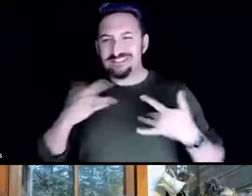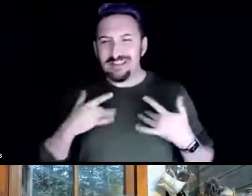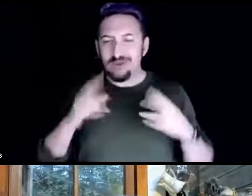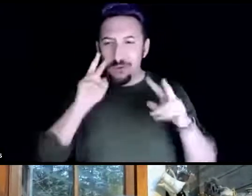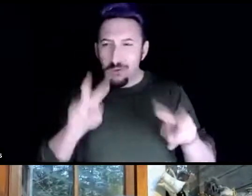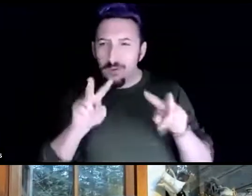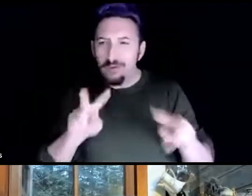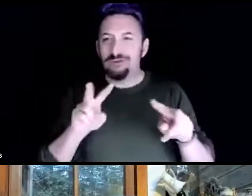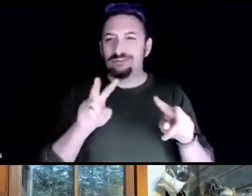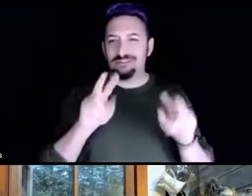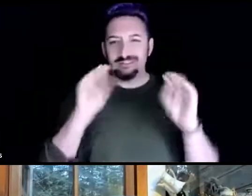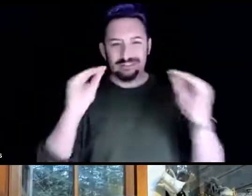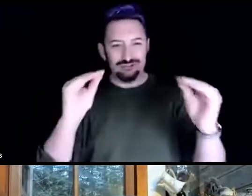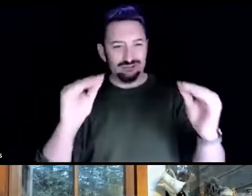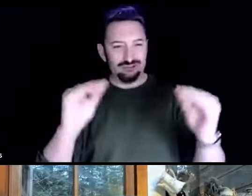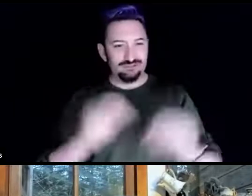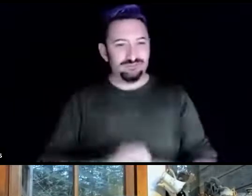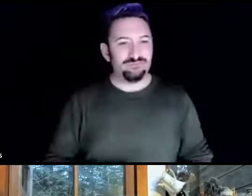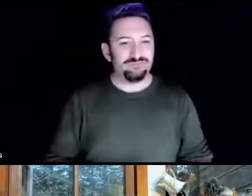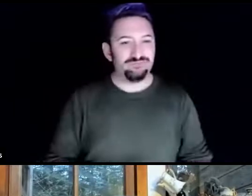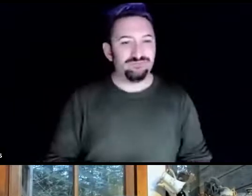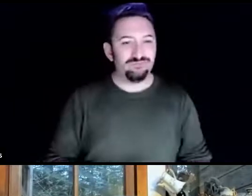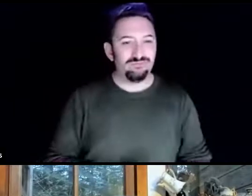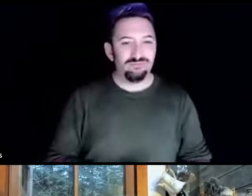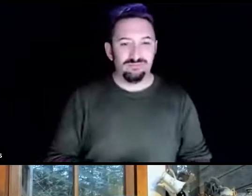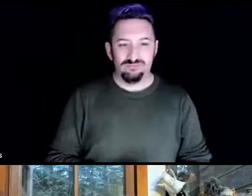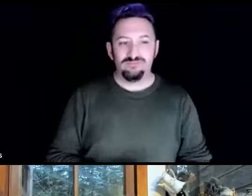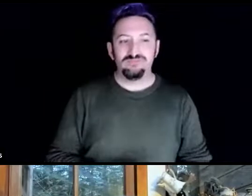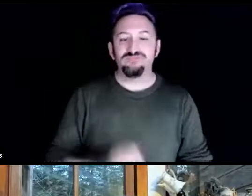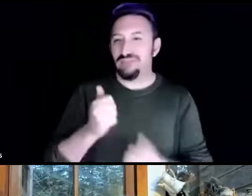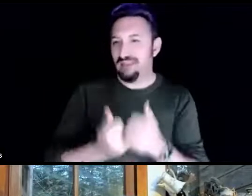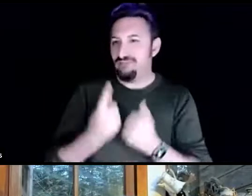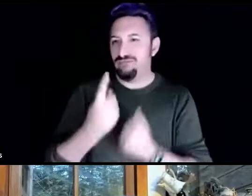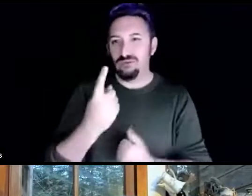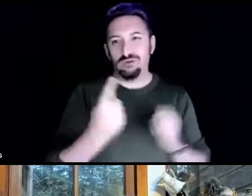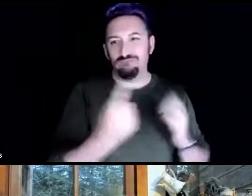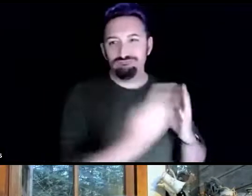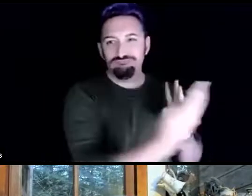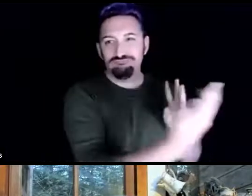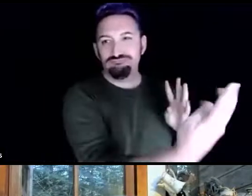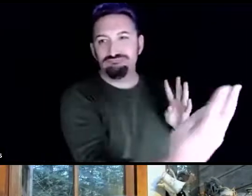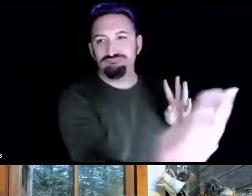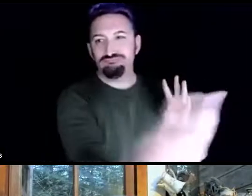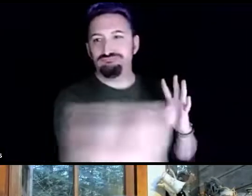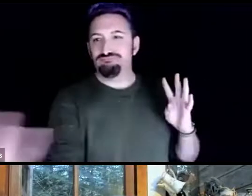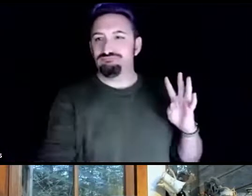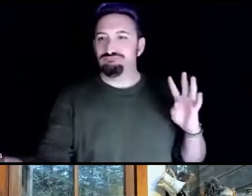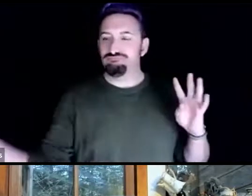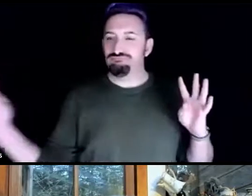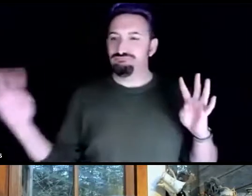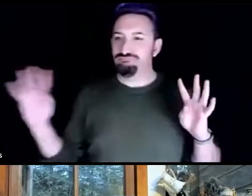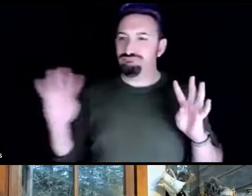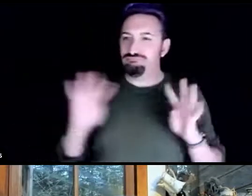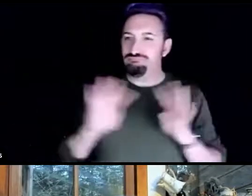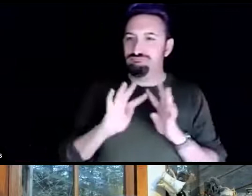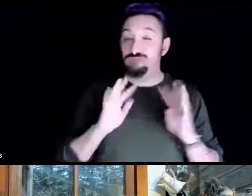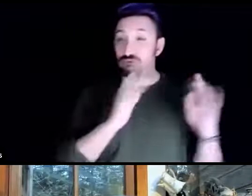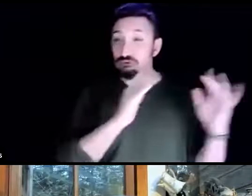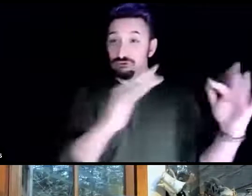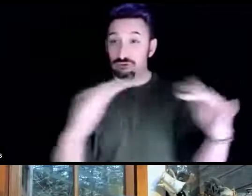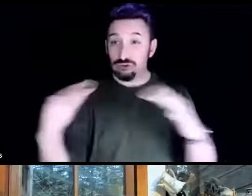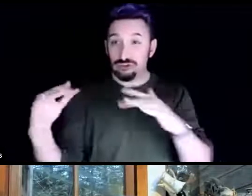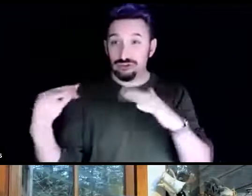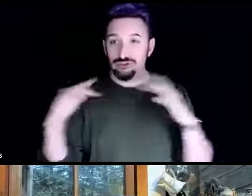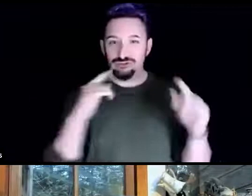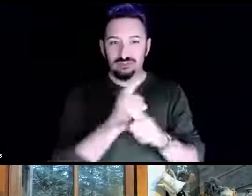Everybody can find themselves on the circle of diversity, right? We all belong there. And if it's a horizontal circle and